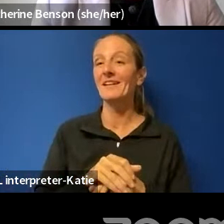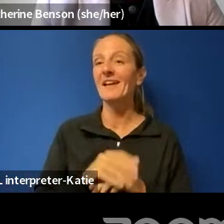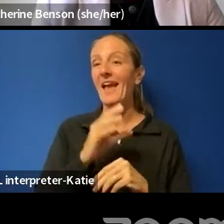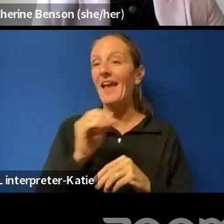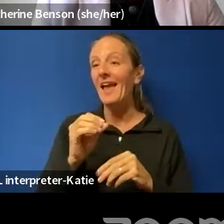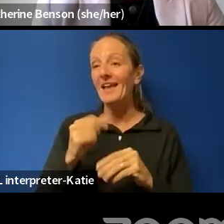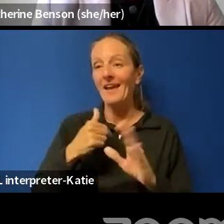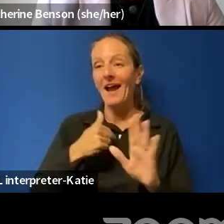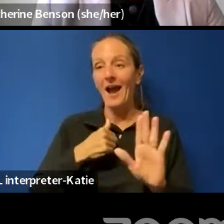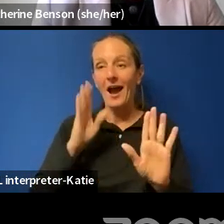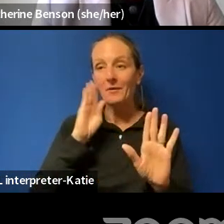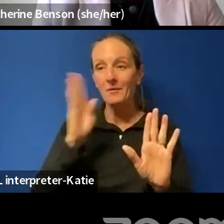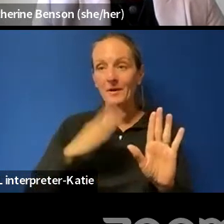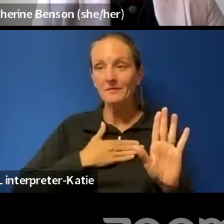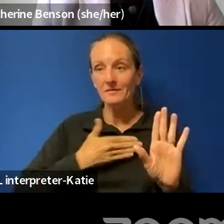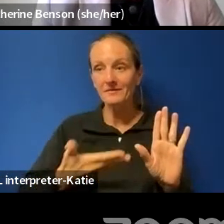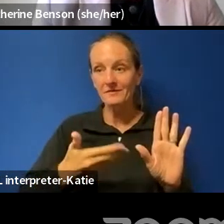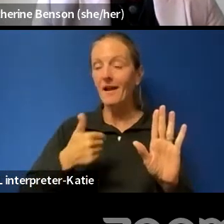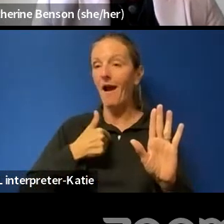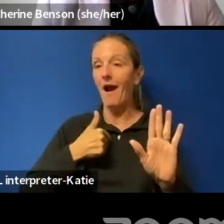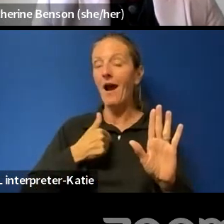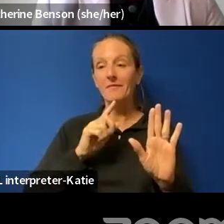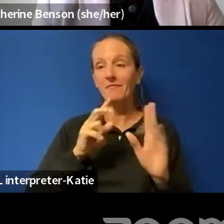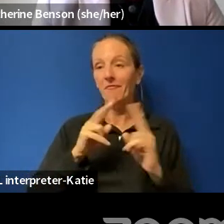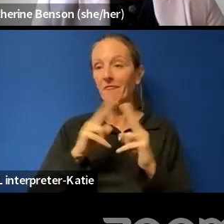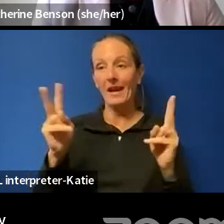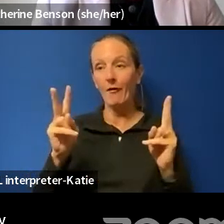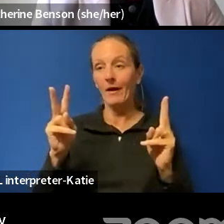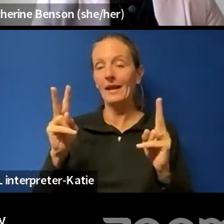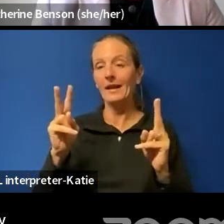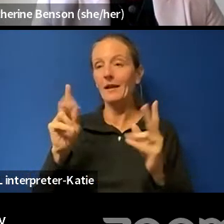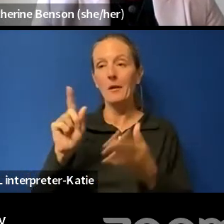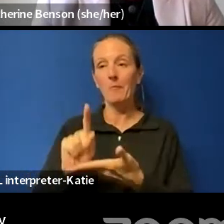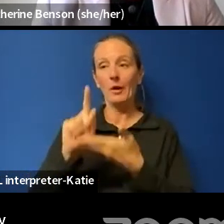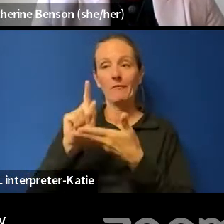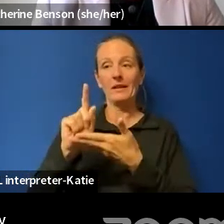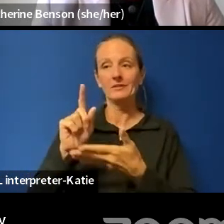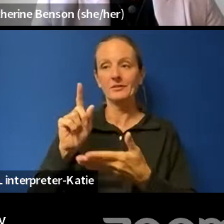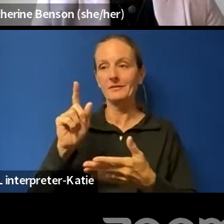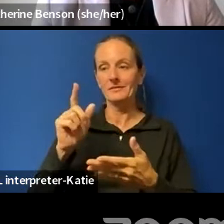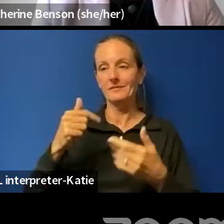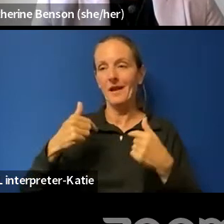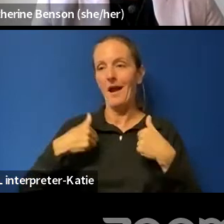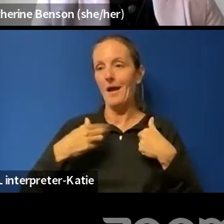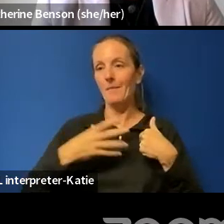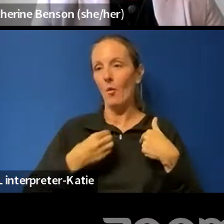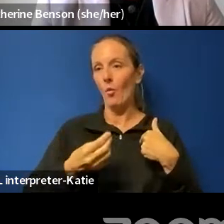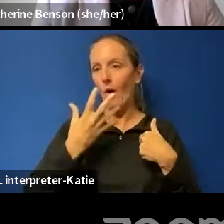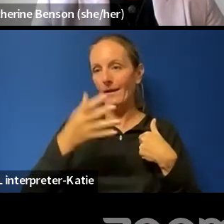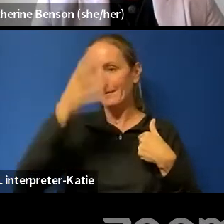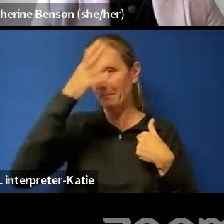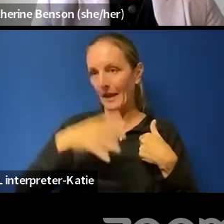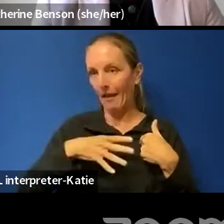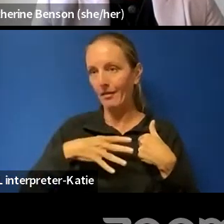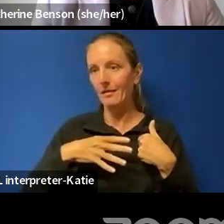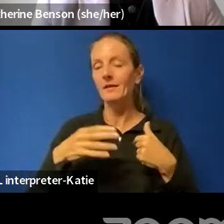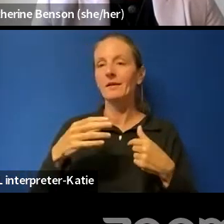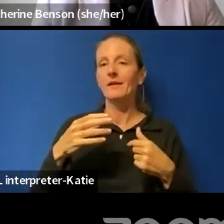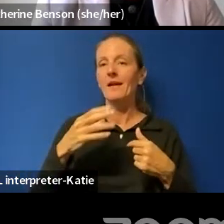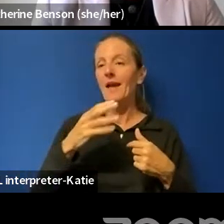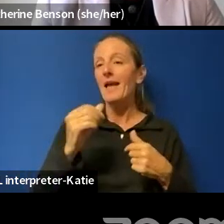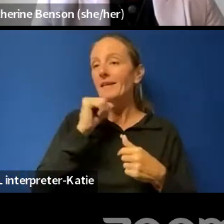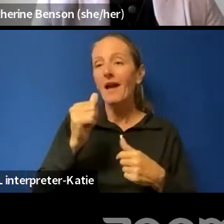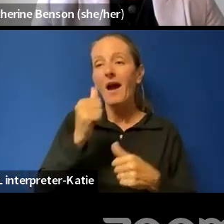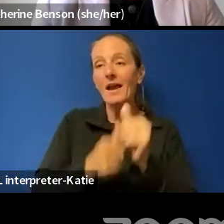that I'm in a very privileged position to say that, uh, as a white male, um, and, and, uh, I, not, not everyone